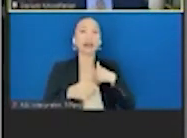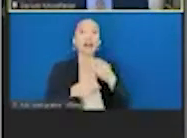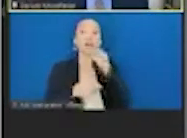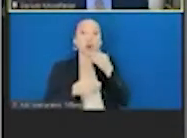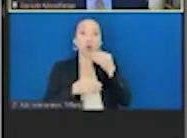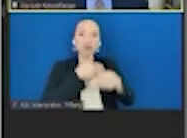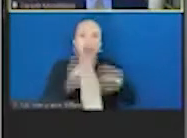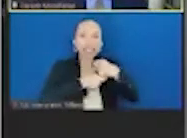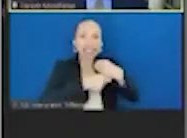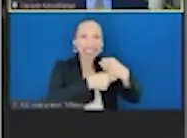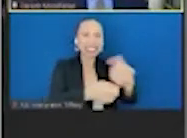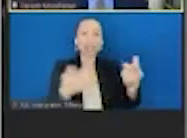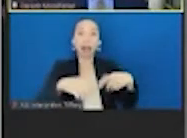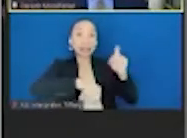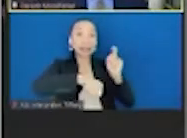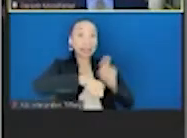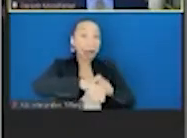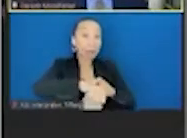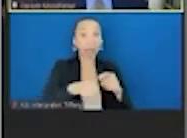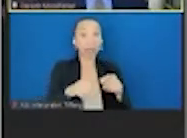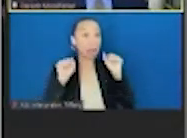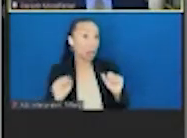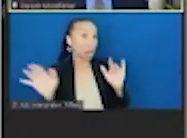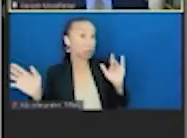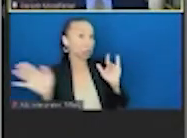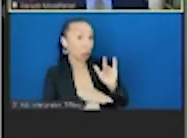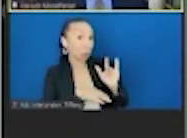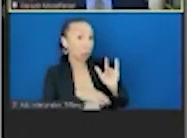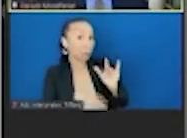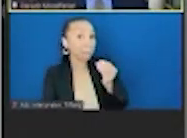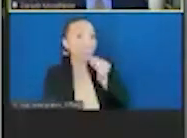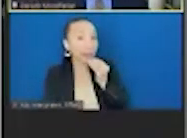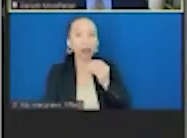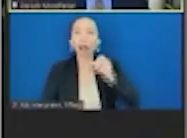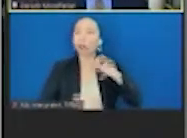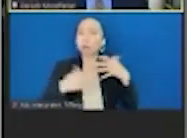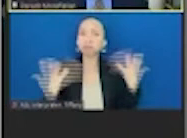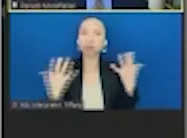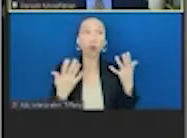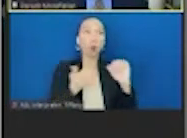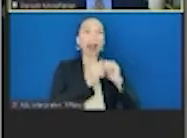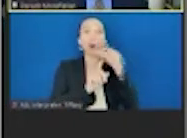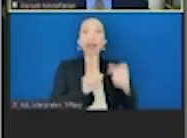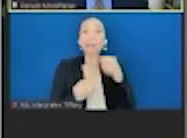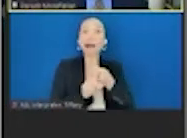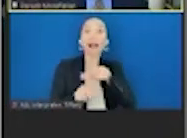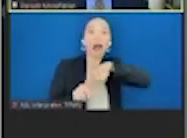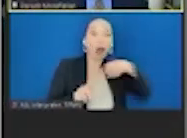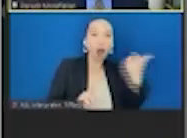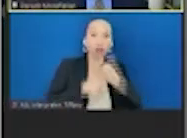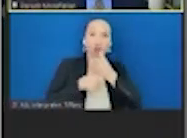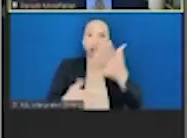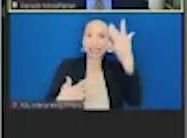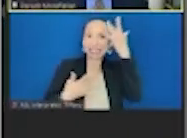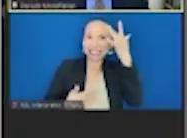timing of meals. Does it matter if you skip a meal or not? The impact of foods on other diseases like brain health and immunity when we're facing